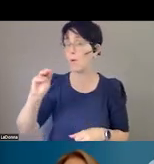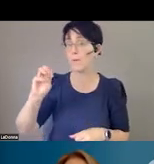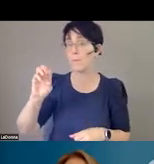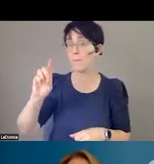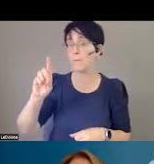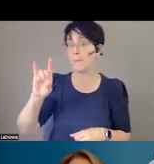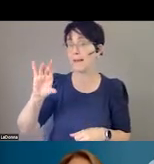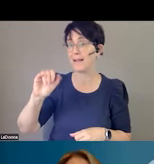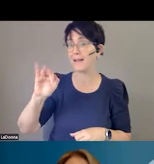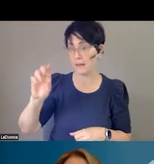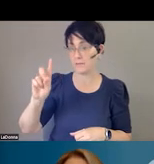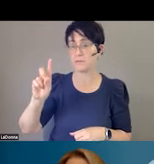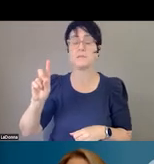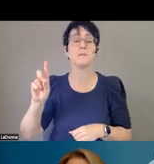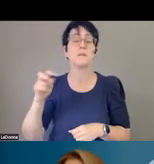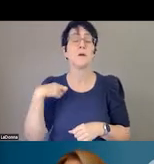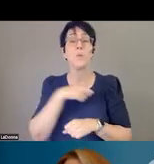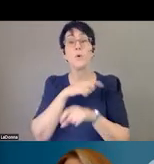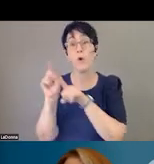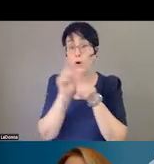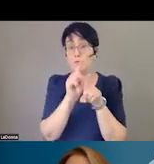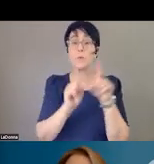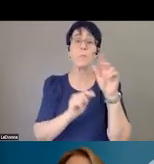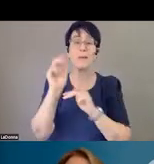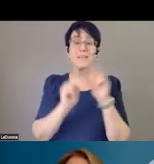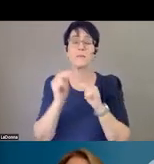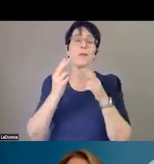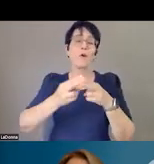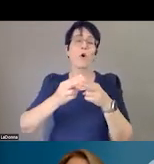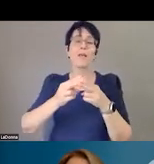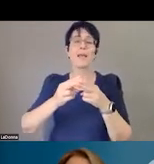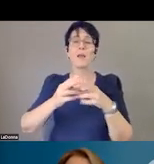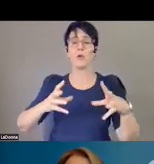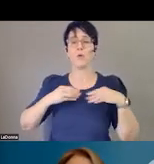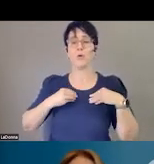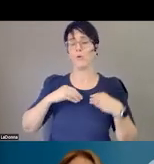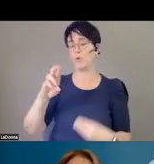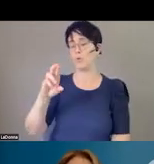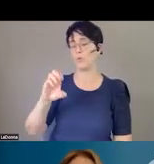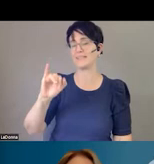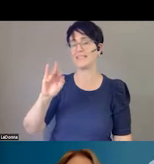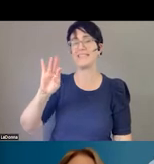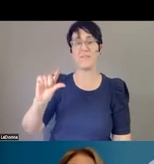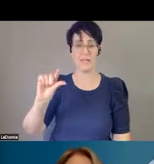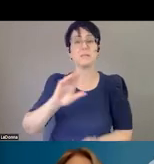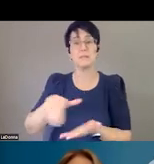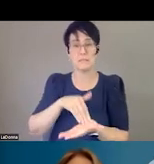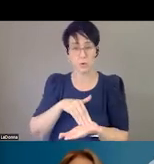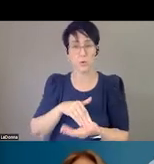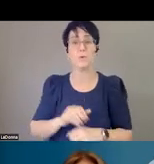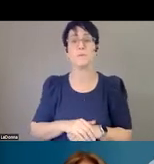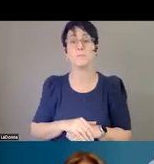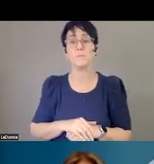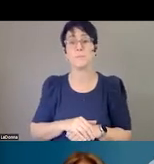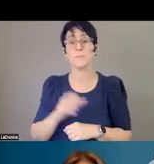are looking at building receiving centers. I think you heard about one in Representative Davis District. We're also working on a youth one, which